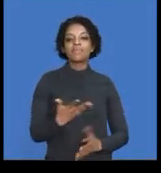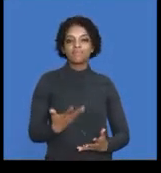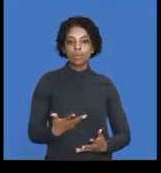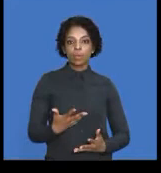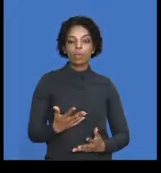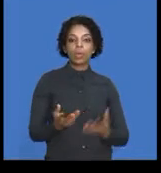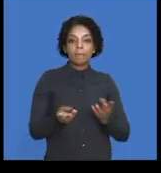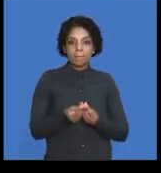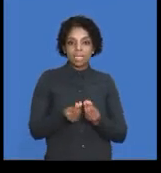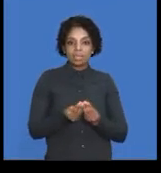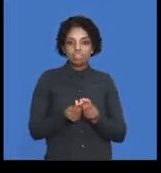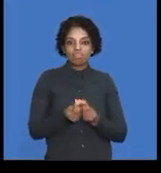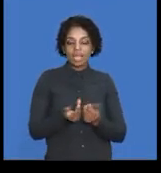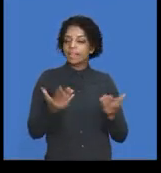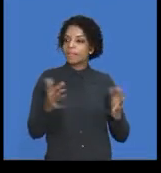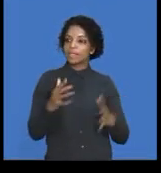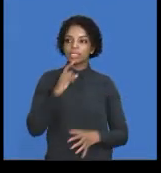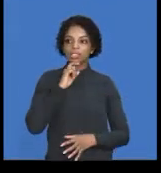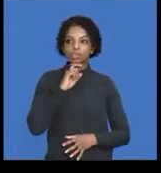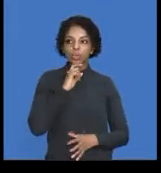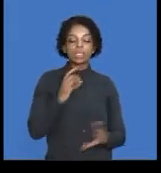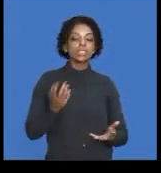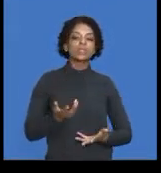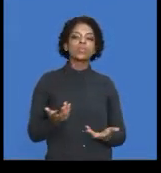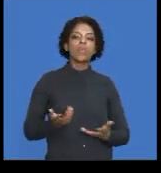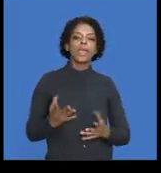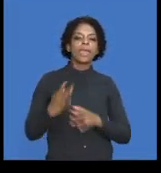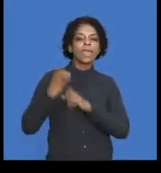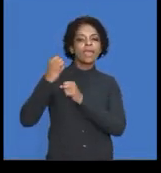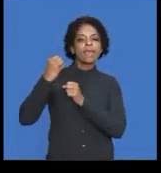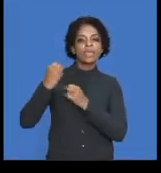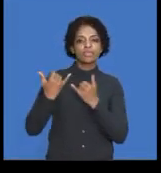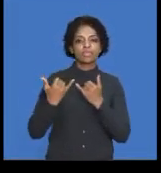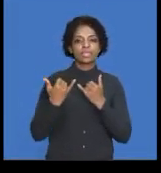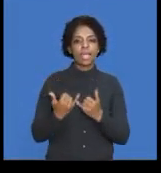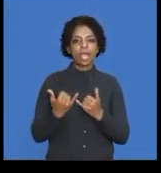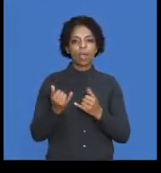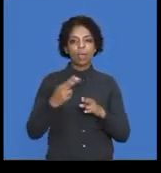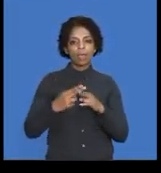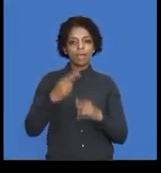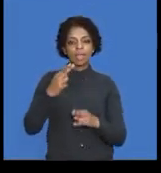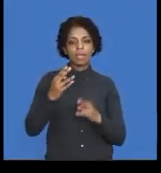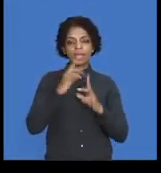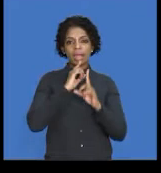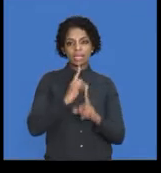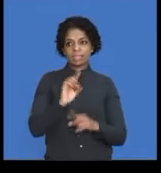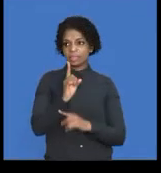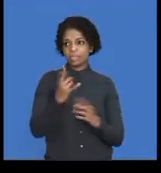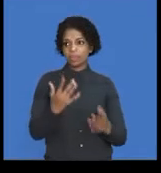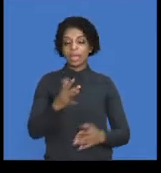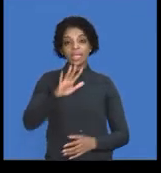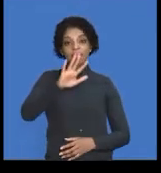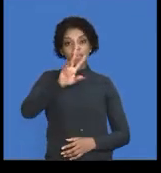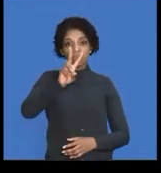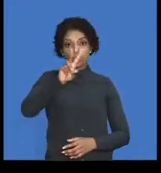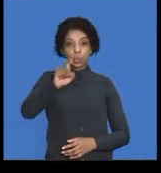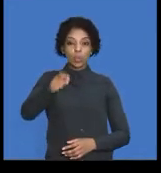the materials was used in the factory. Therefore, you take that figure to get a final answer of 52